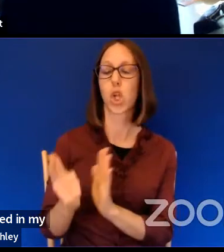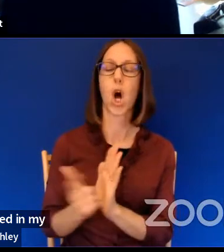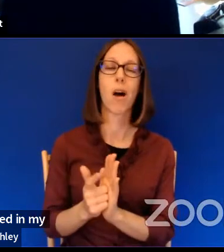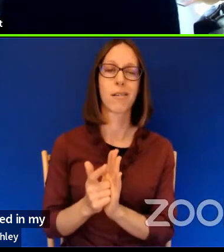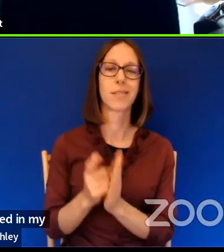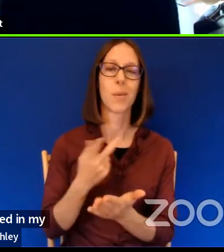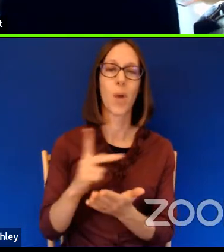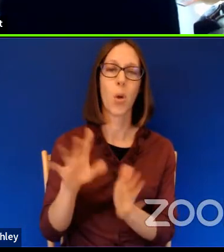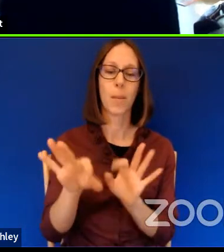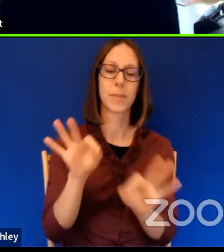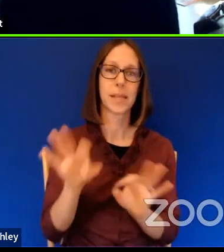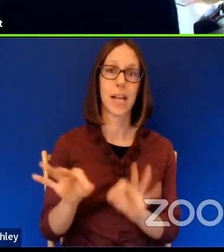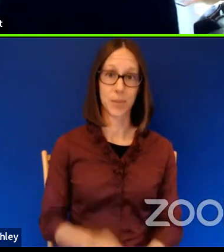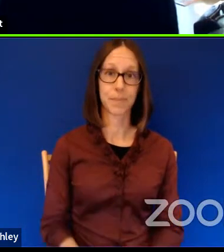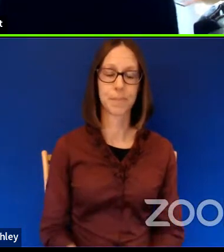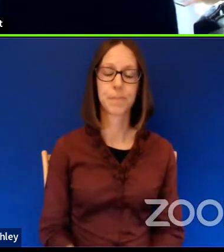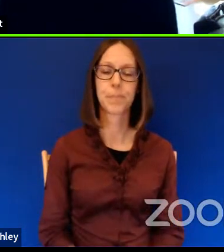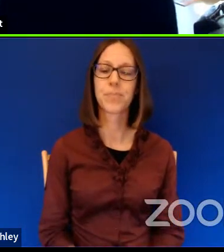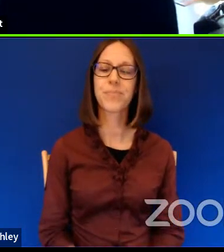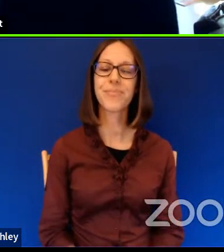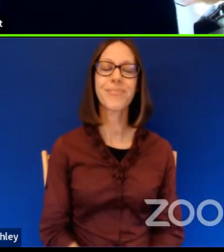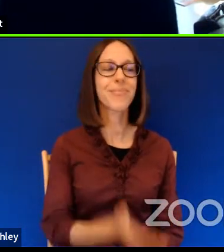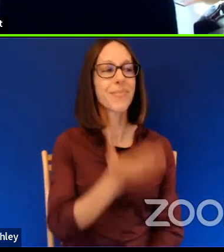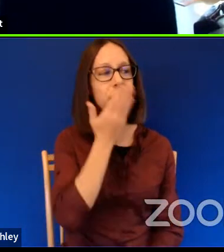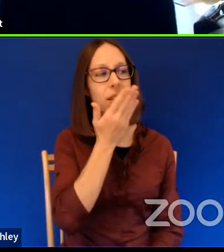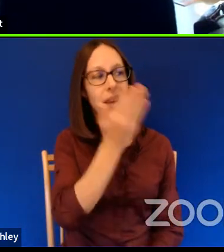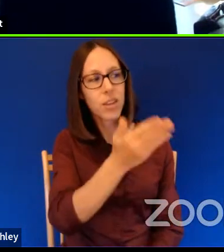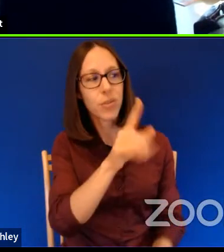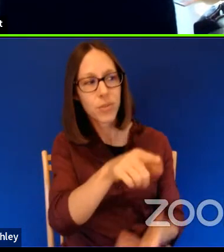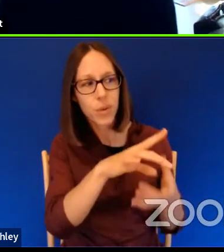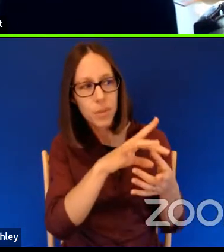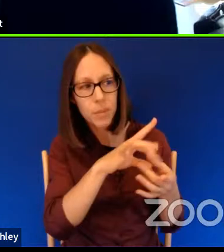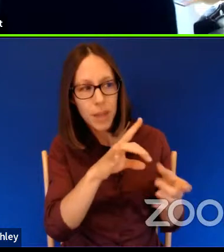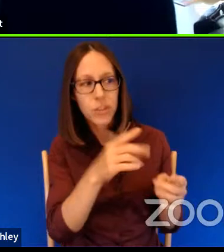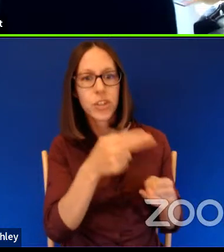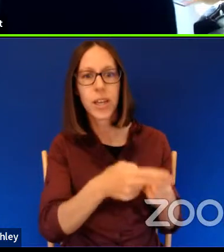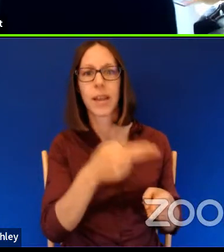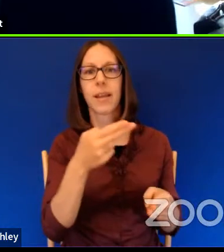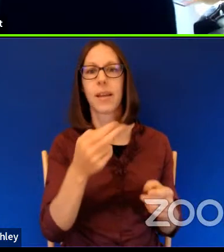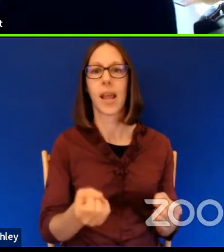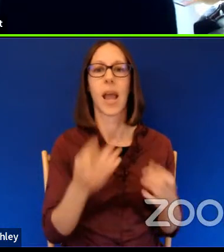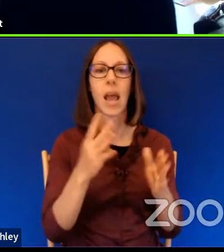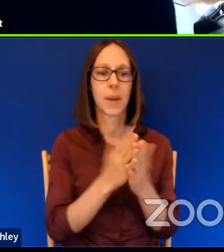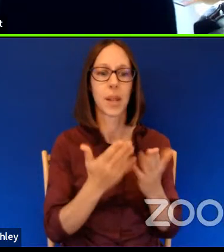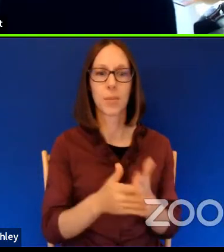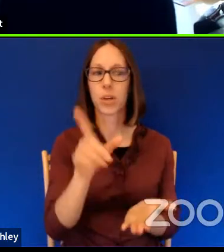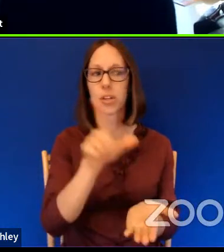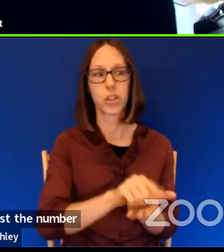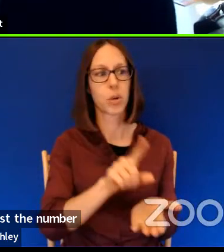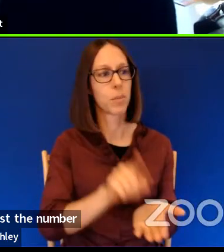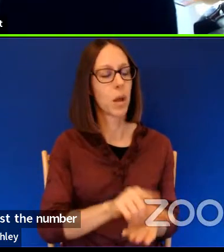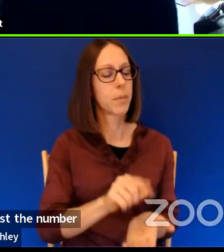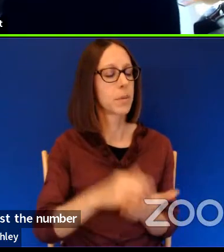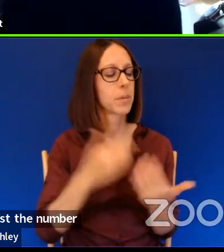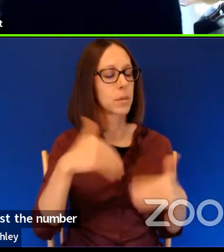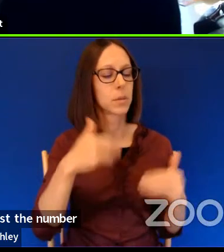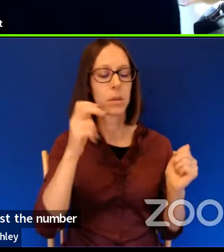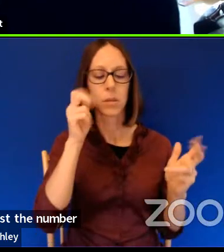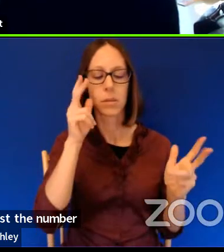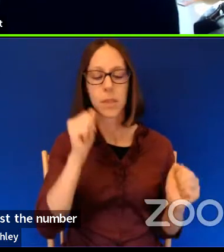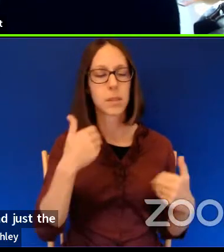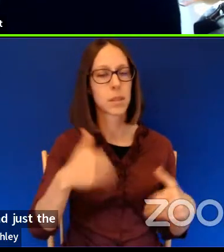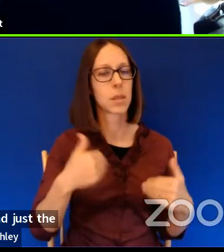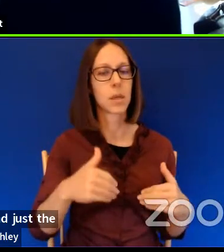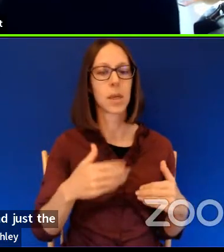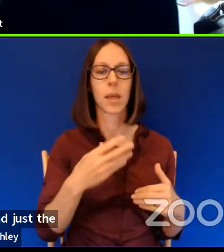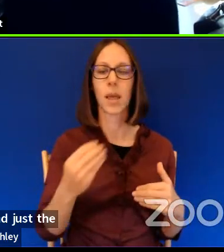Um, so, uh, thank you for mentioning that too. And just the number of books that you've published is astonishing. And the books you've, you